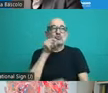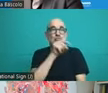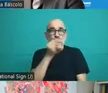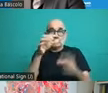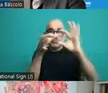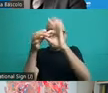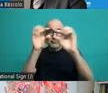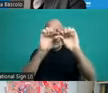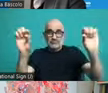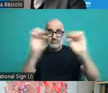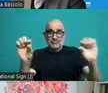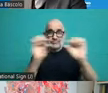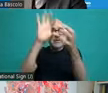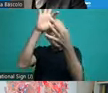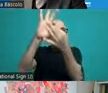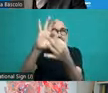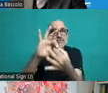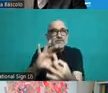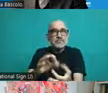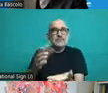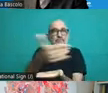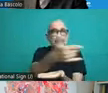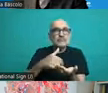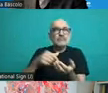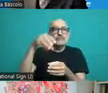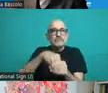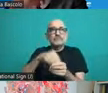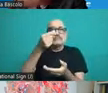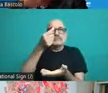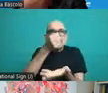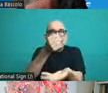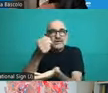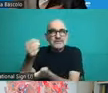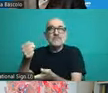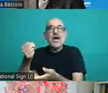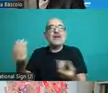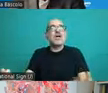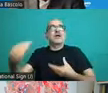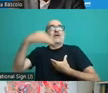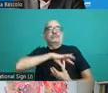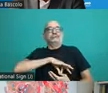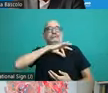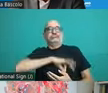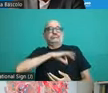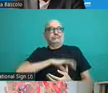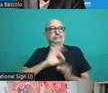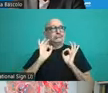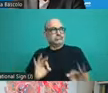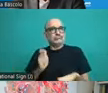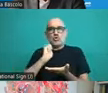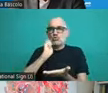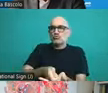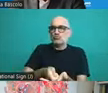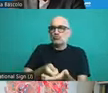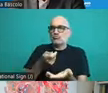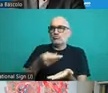procurement and regulation of health carrier services. I'm going to quickly mention